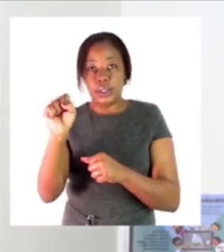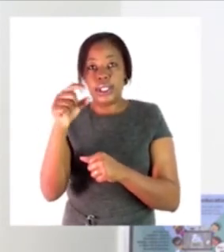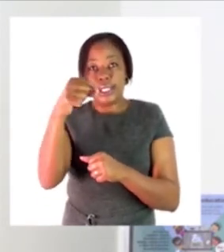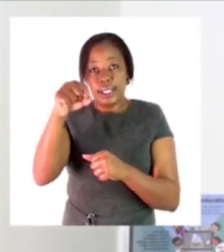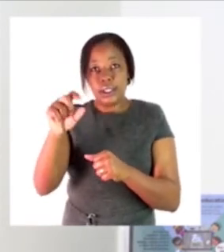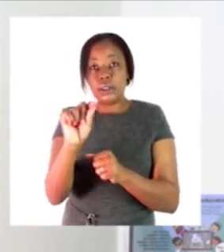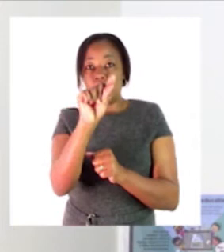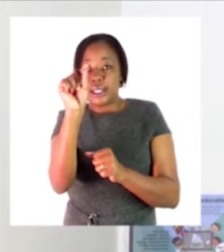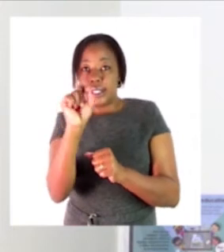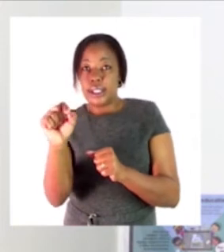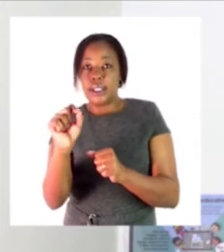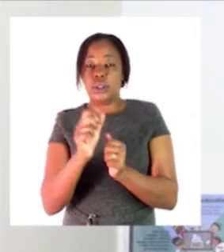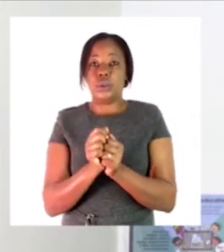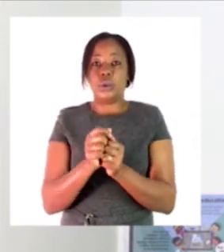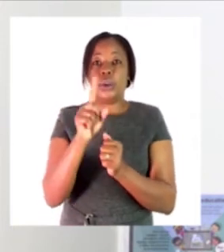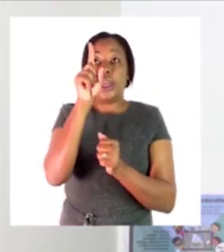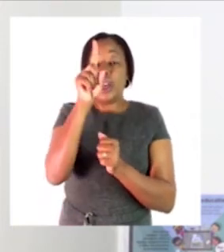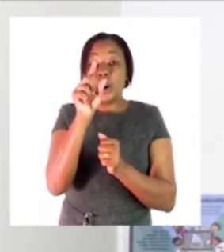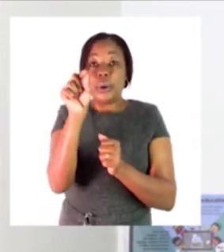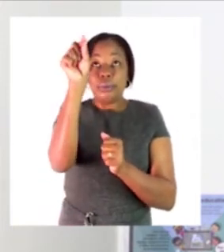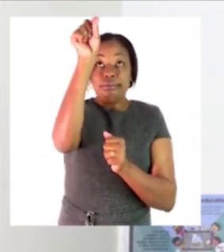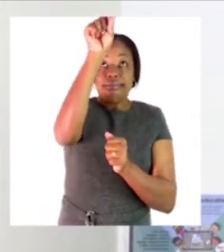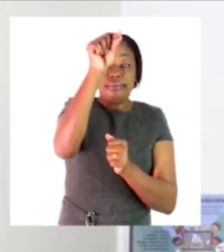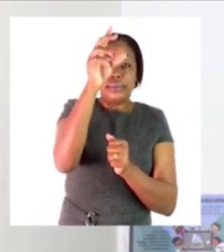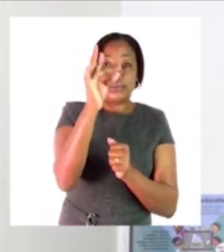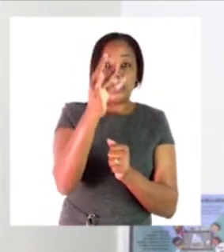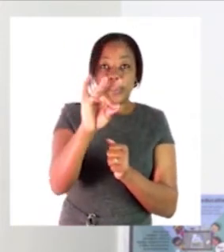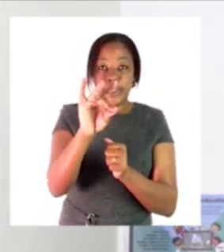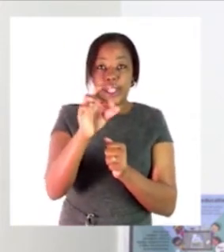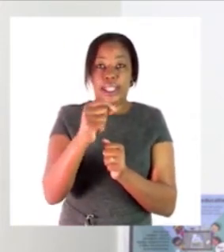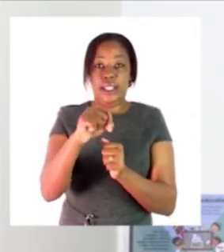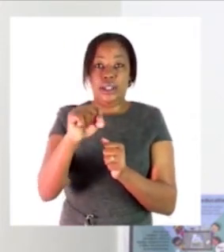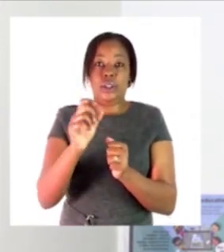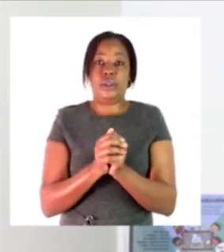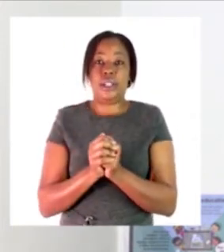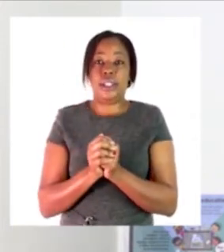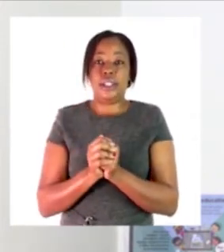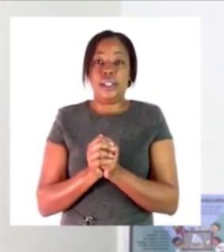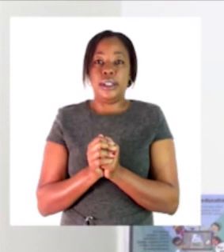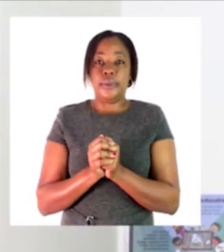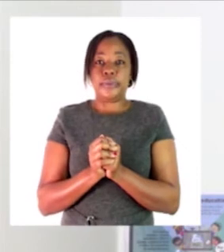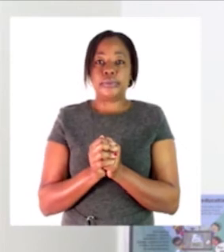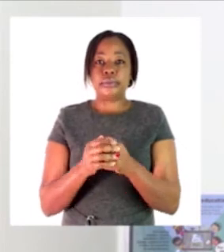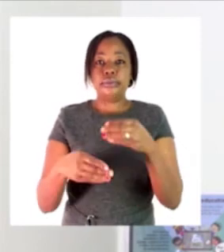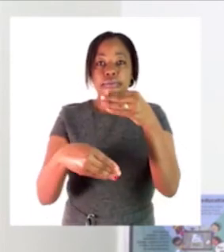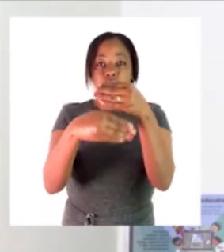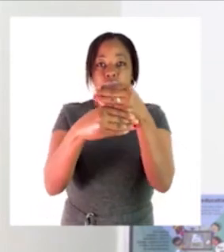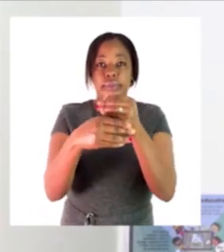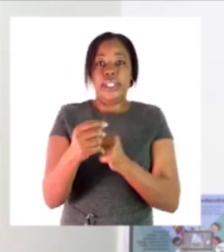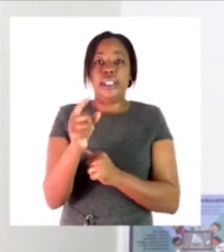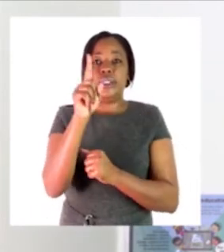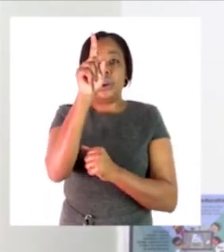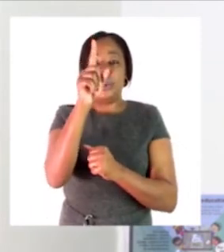over eight so one plus eight plus nothing here that is nine my answer